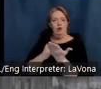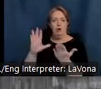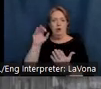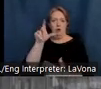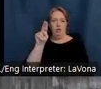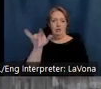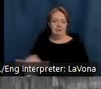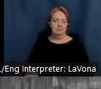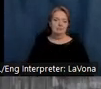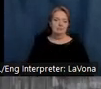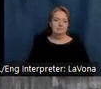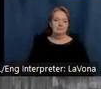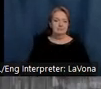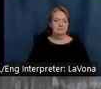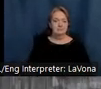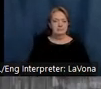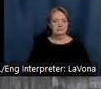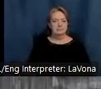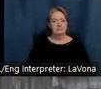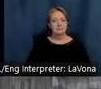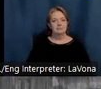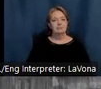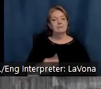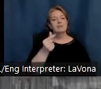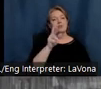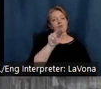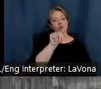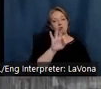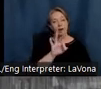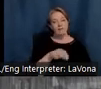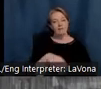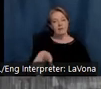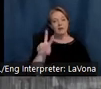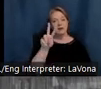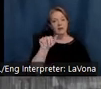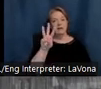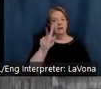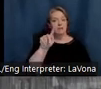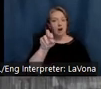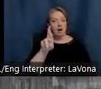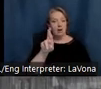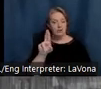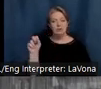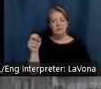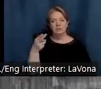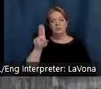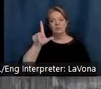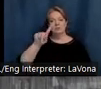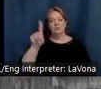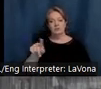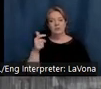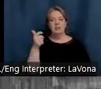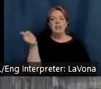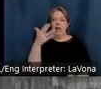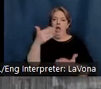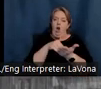Earl Graff, Will Vaughter and Adolph Scholz were often depicted Nashville residents as